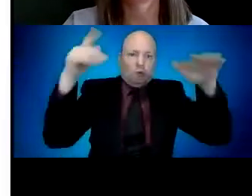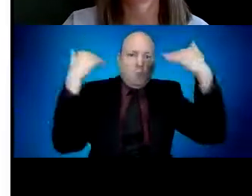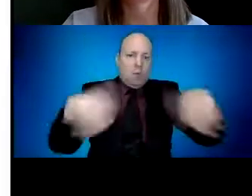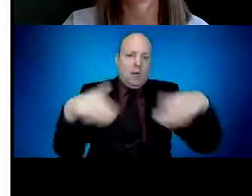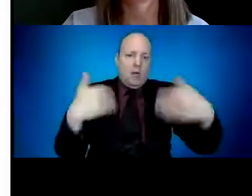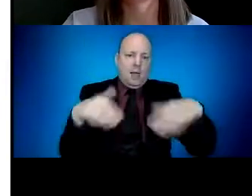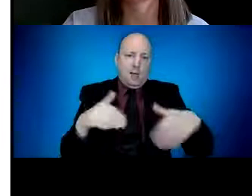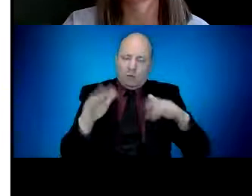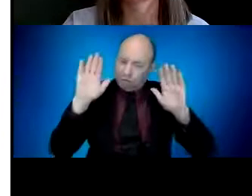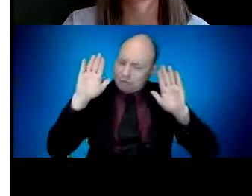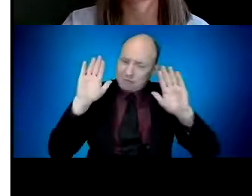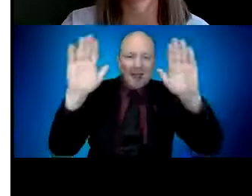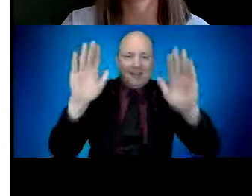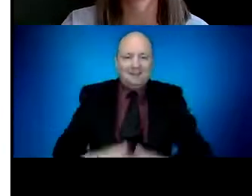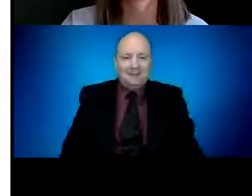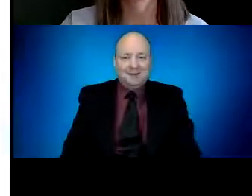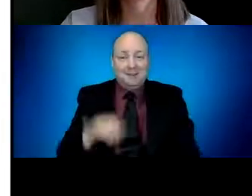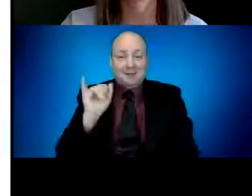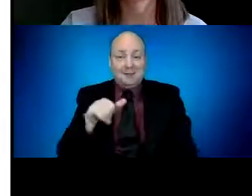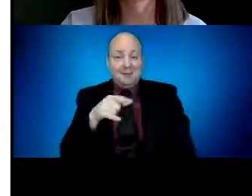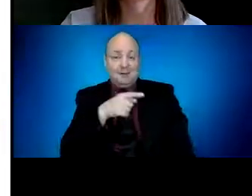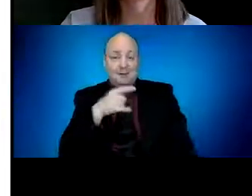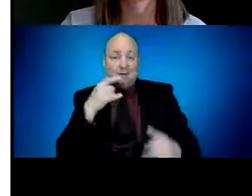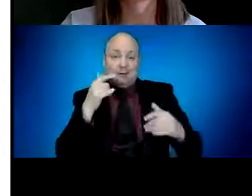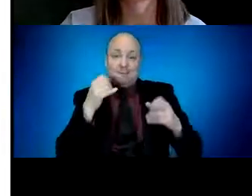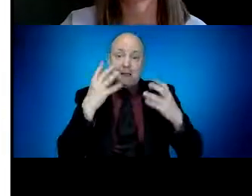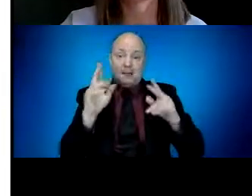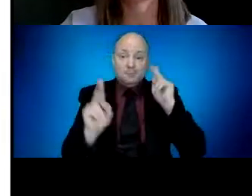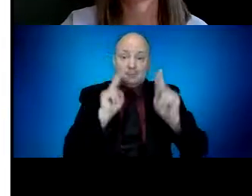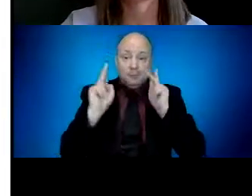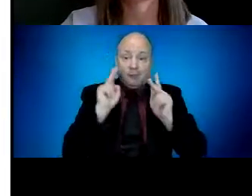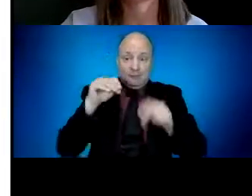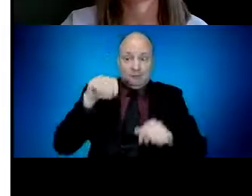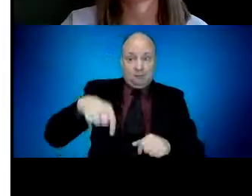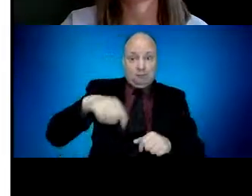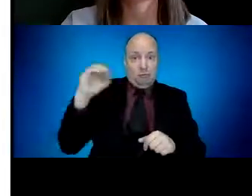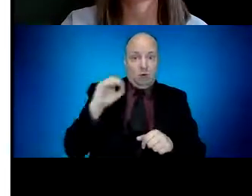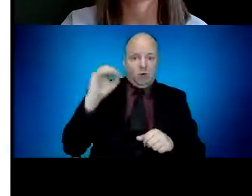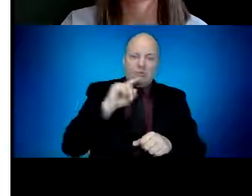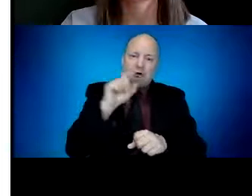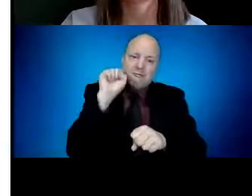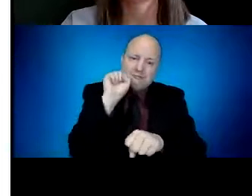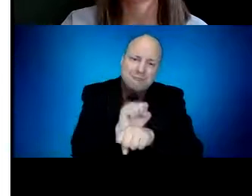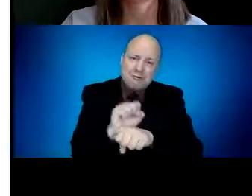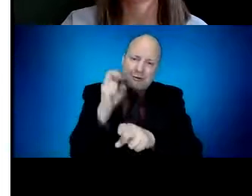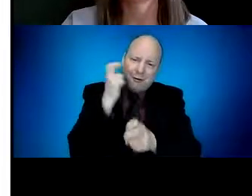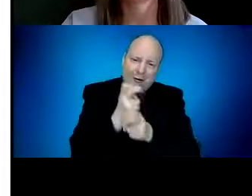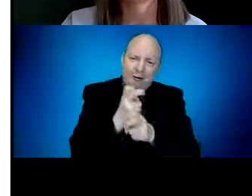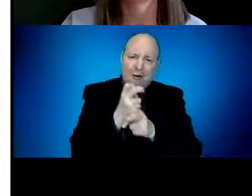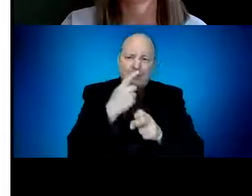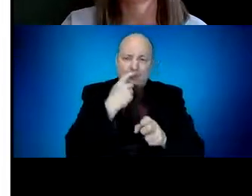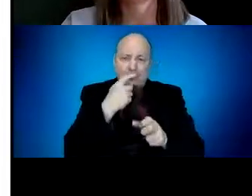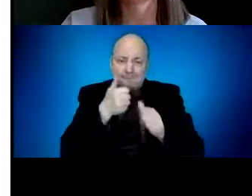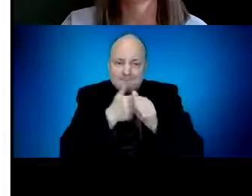efforts Oregonians have been taking over the past year to protect themselves, their families, and their communities by wearing